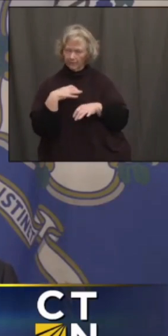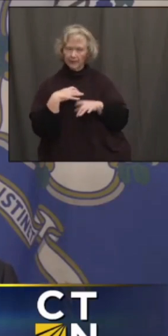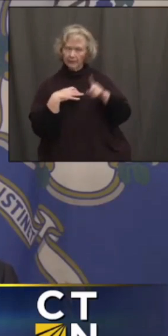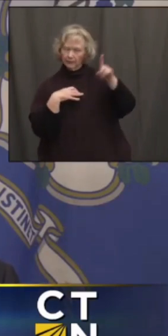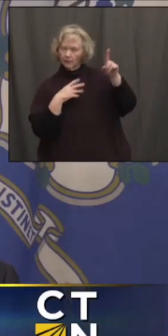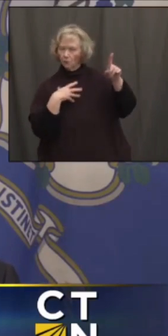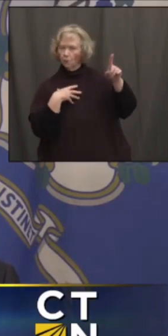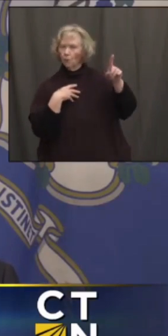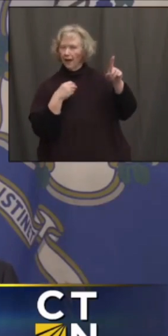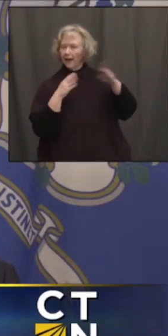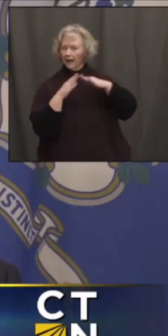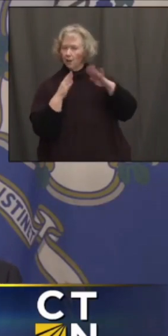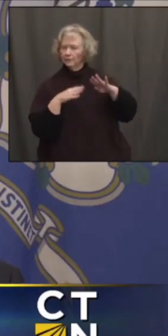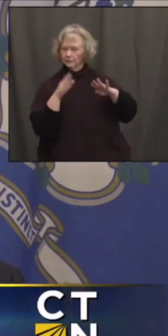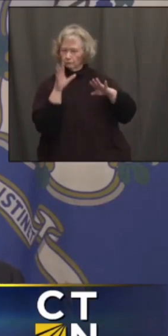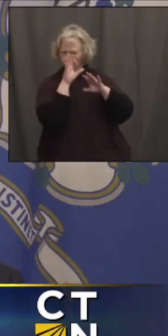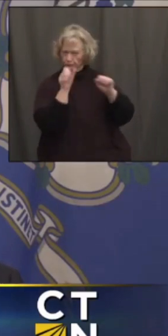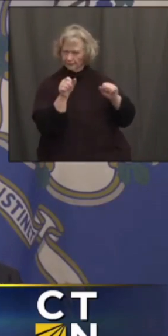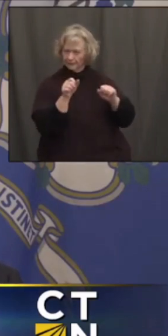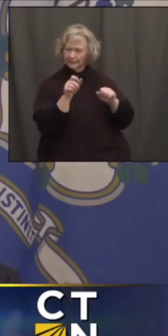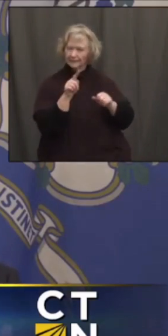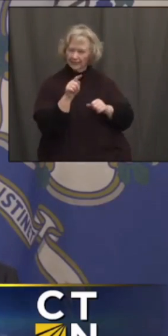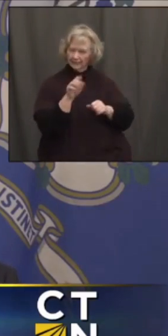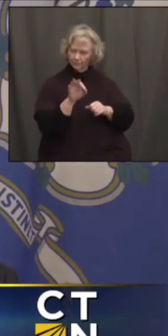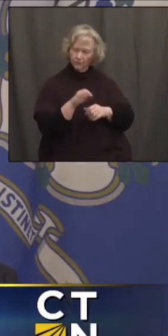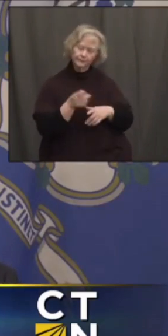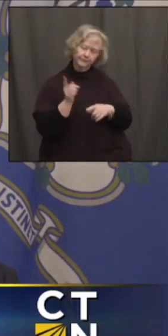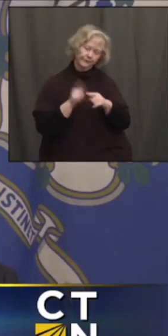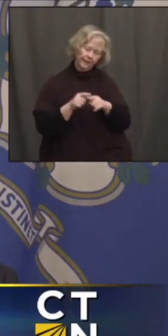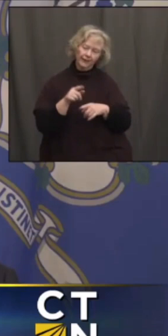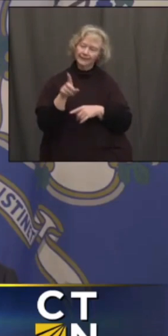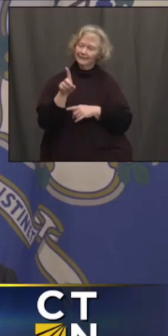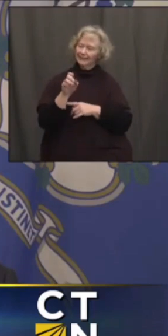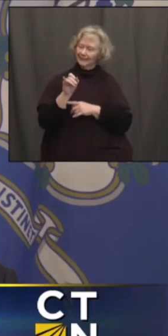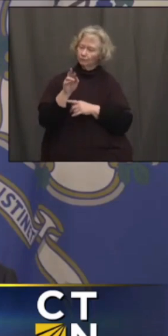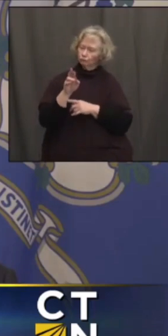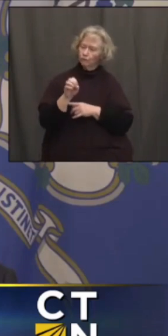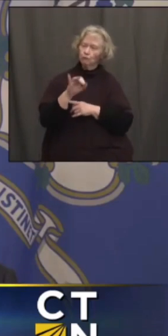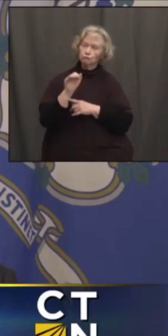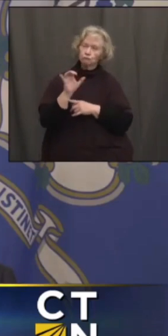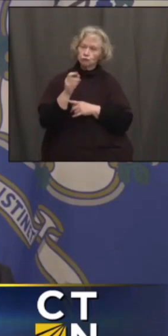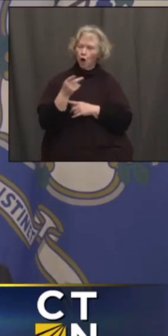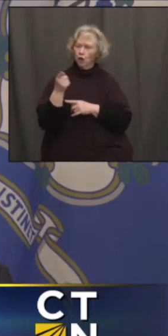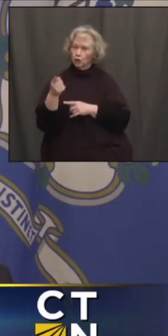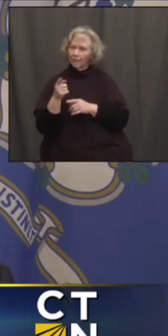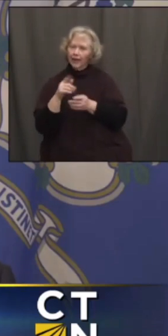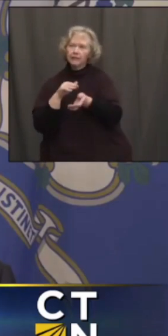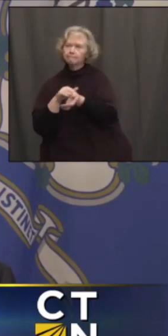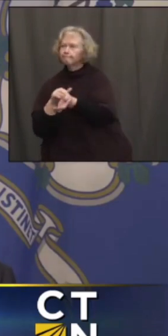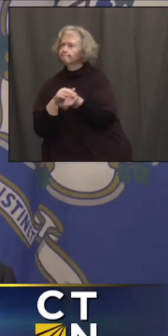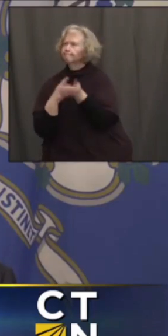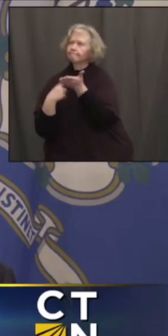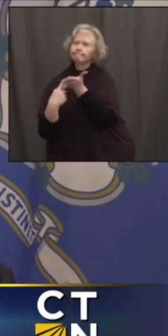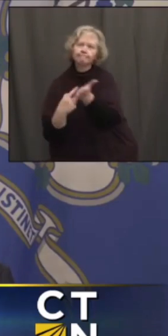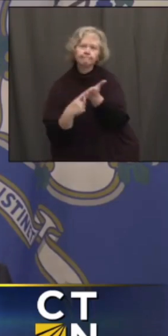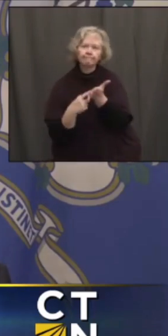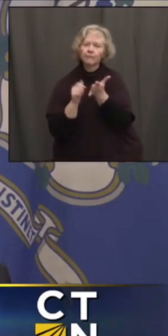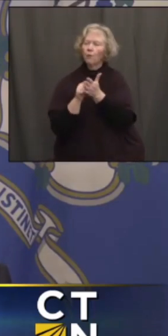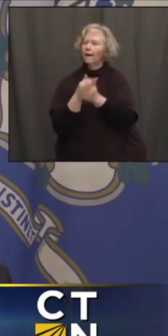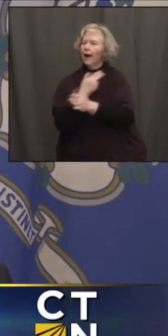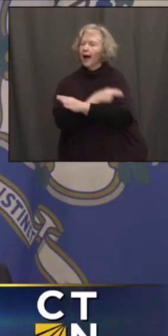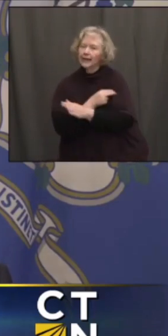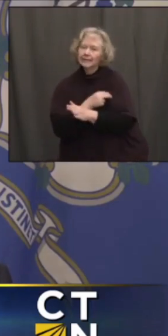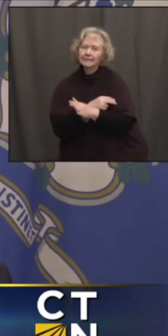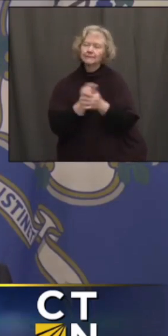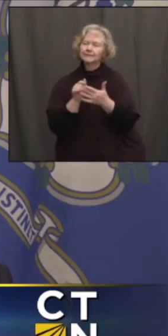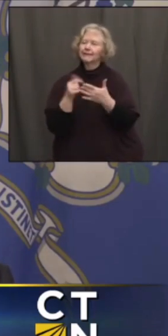task force as well. Obviously, Deirdre and Josh have been working very closely with the, you know, the hospitals and